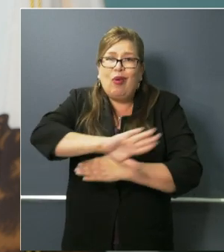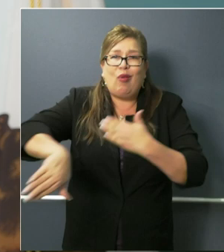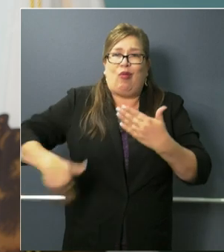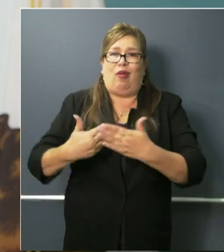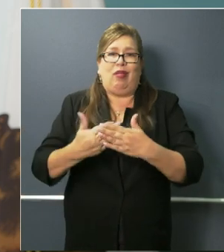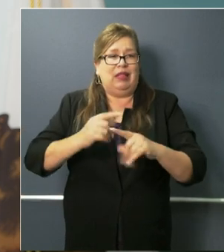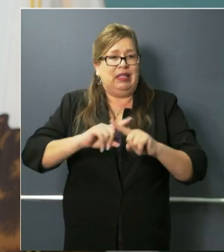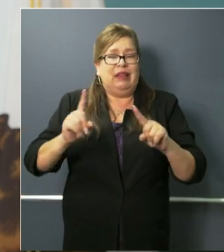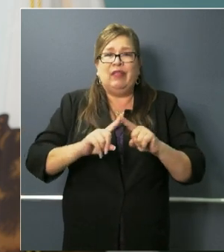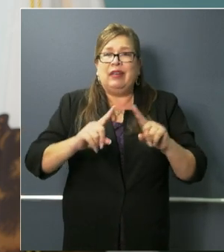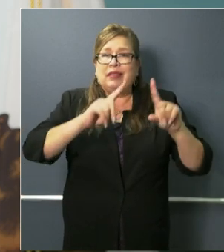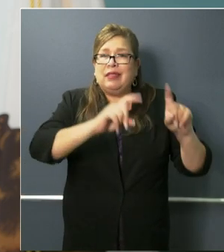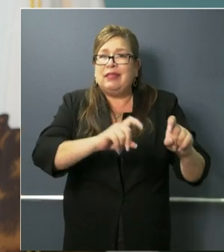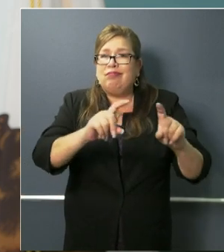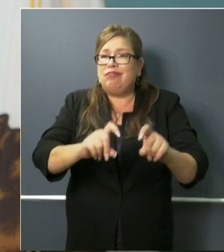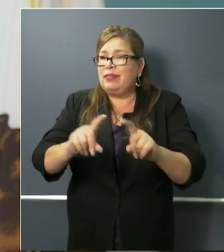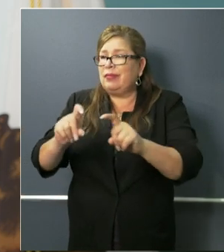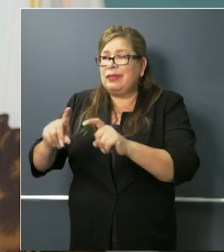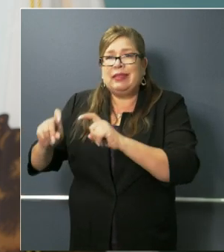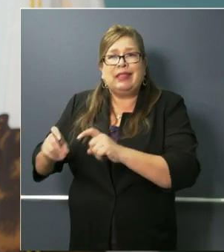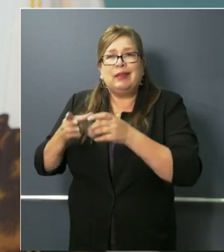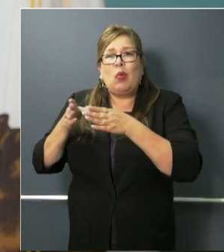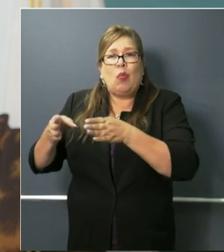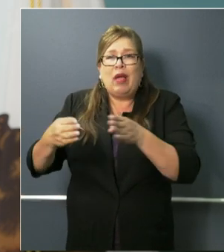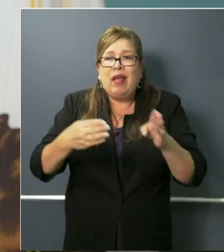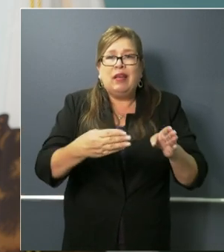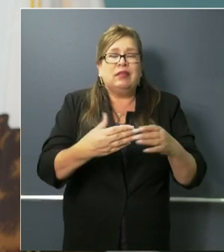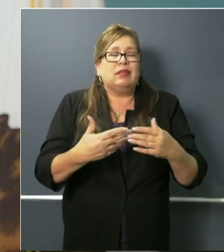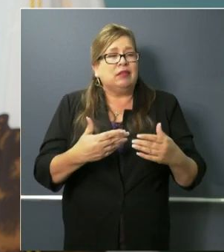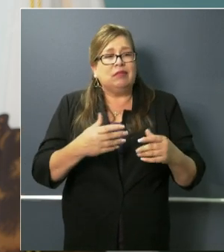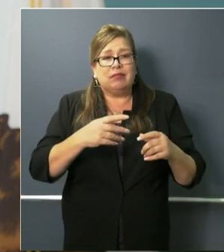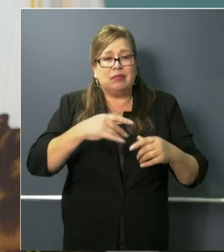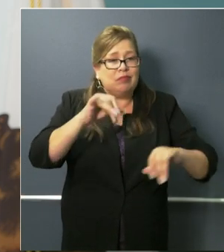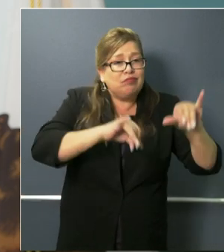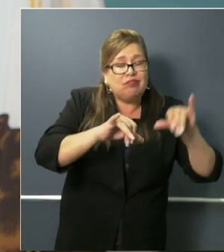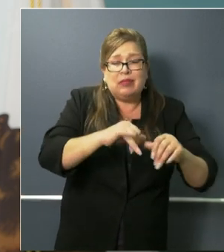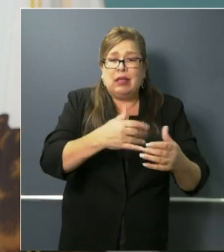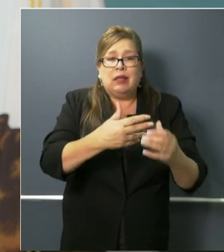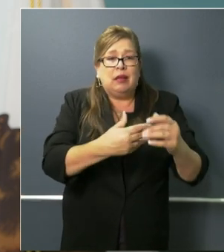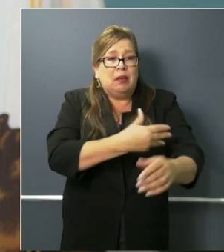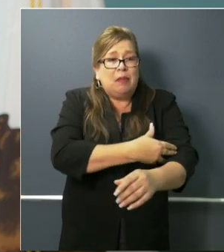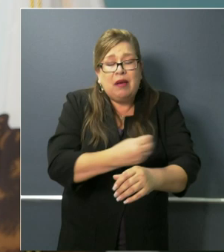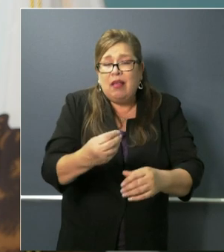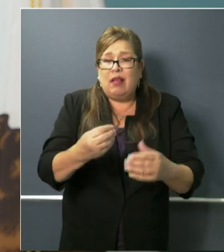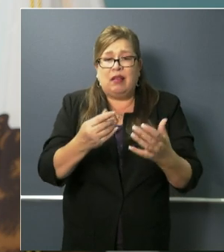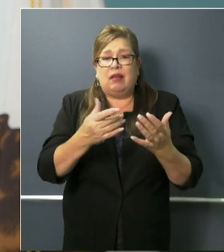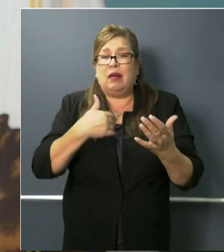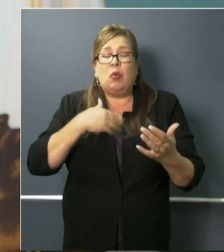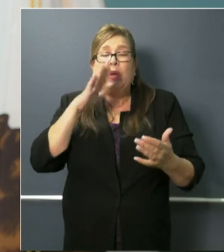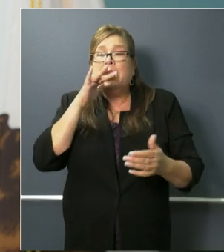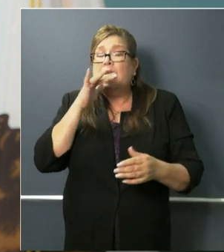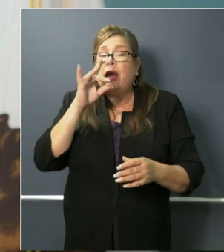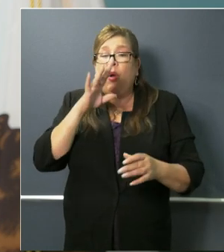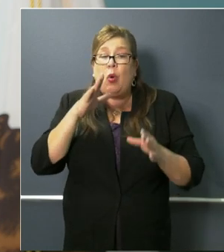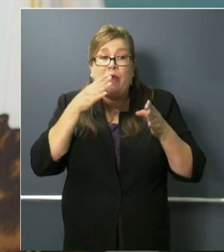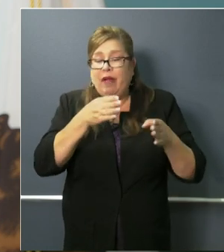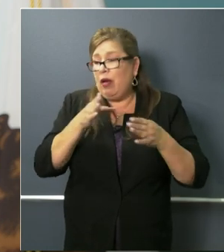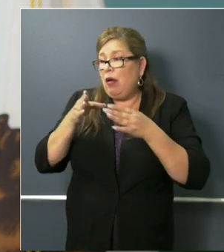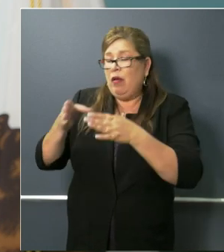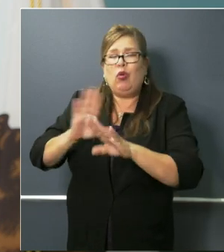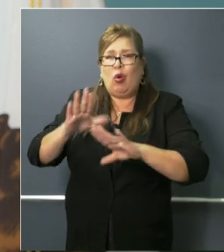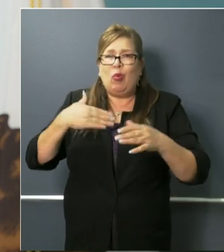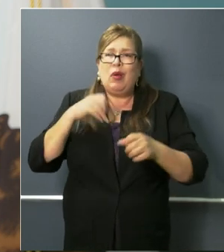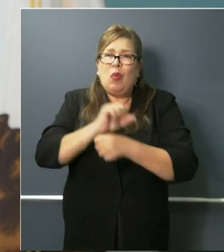different uh testing uh modalities uh and not pick and choose and see which one works so we can truly